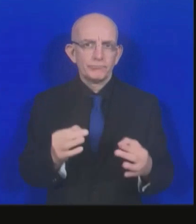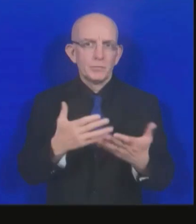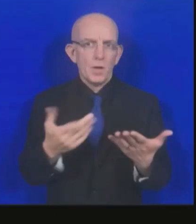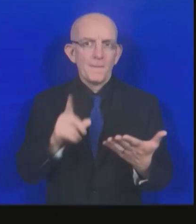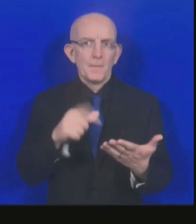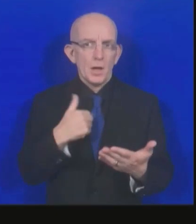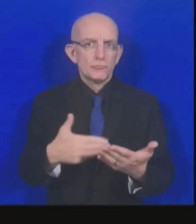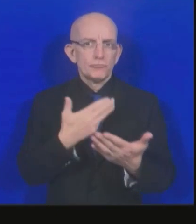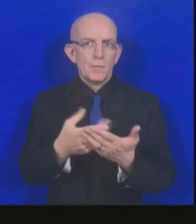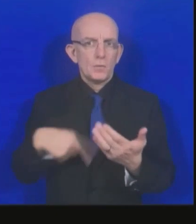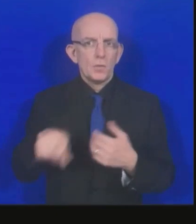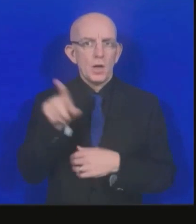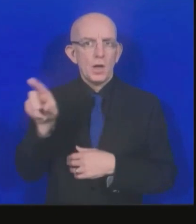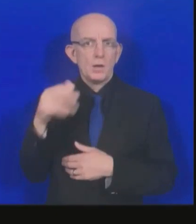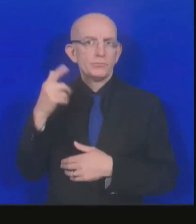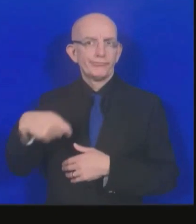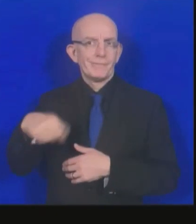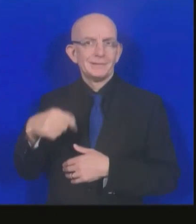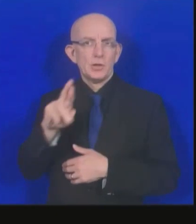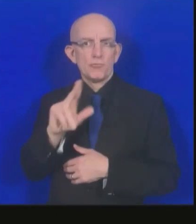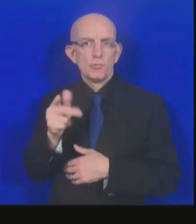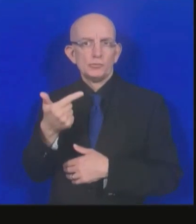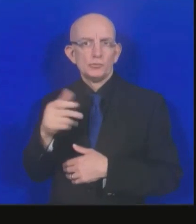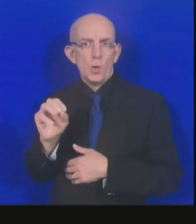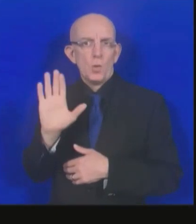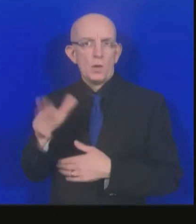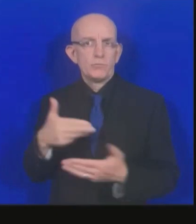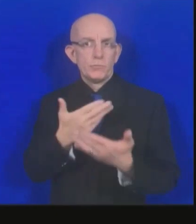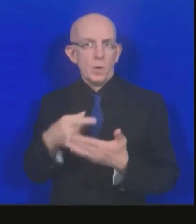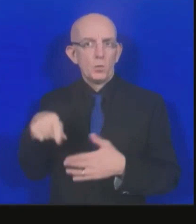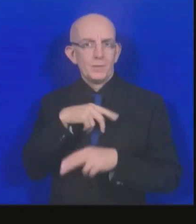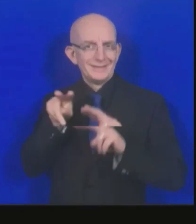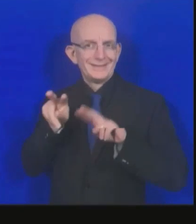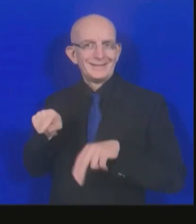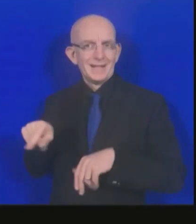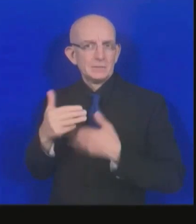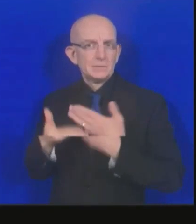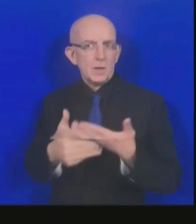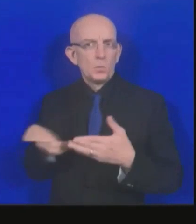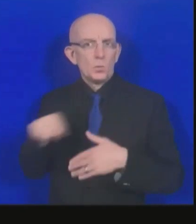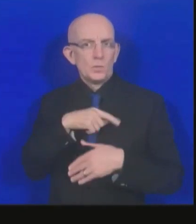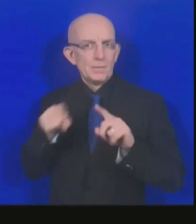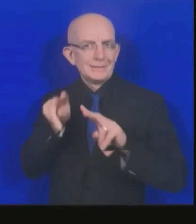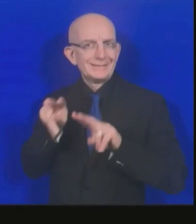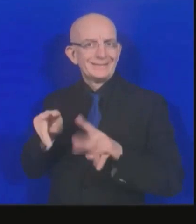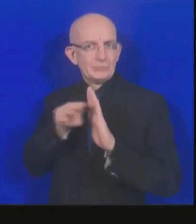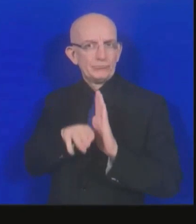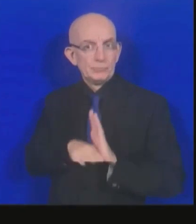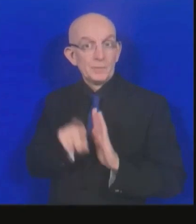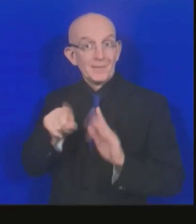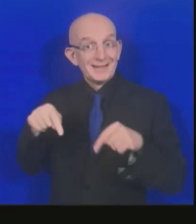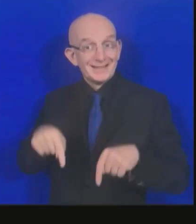that is, there has to be concrete relief available to the low-income country.